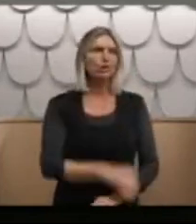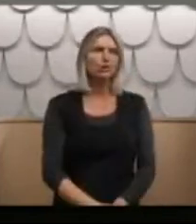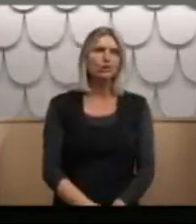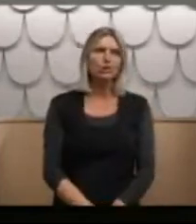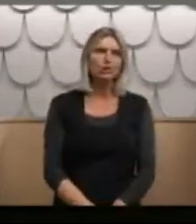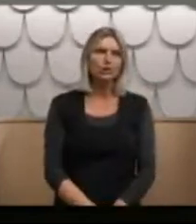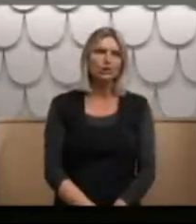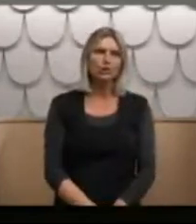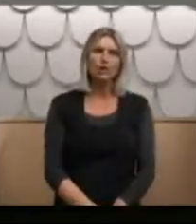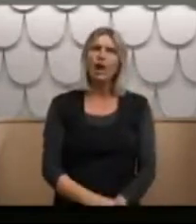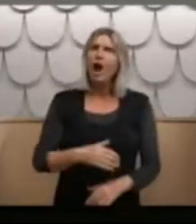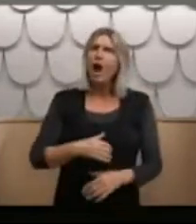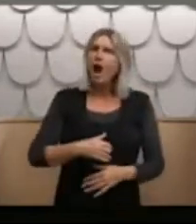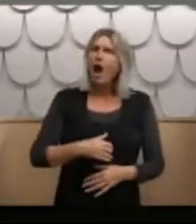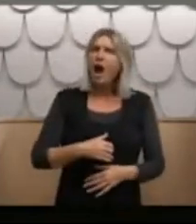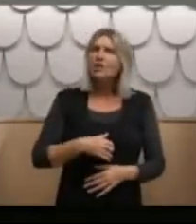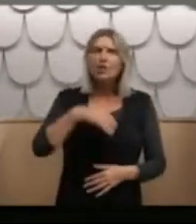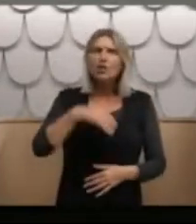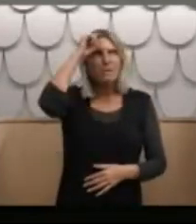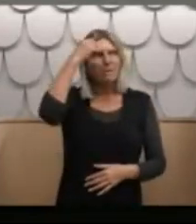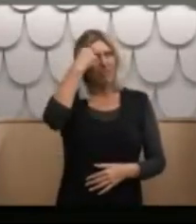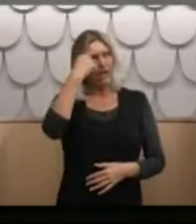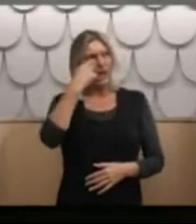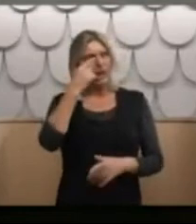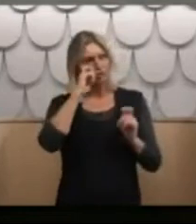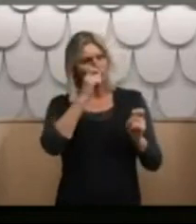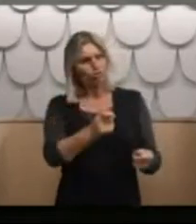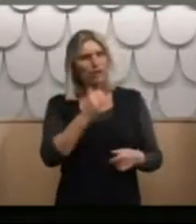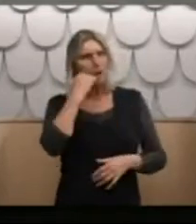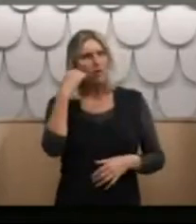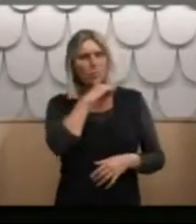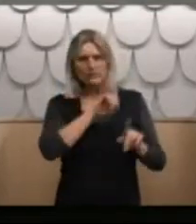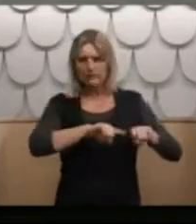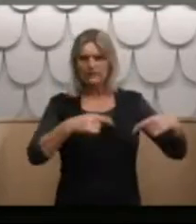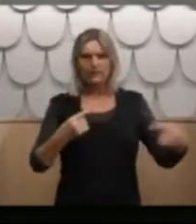I don't recall thinking that Maori boys were treated any different to the rest of us.